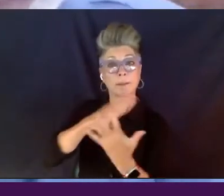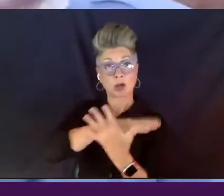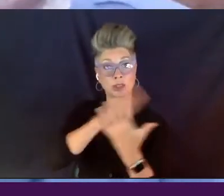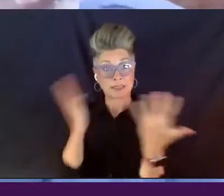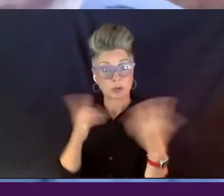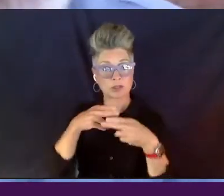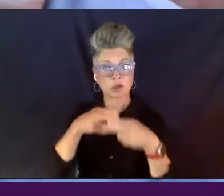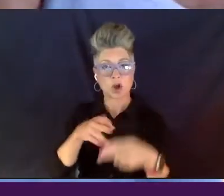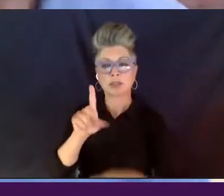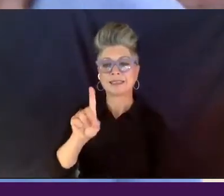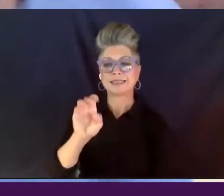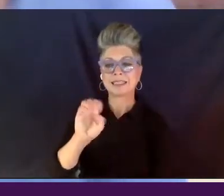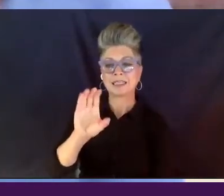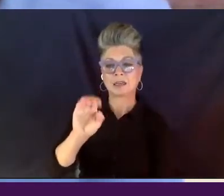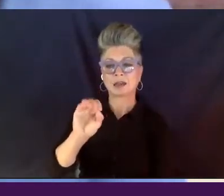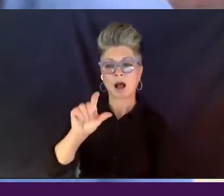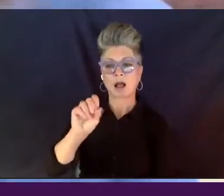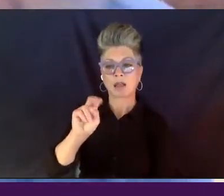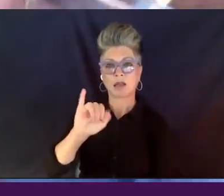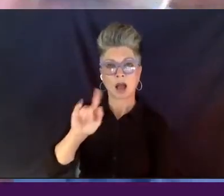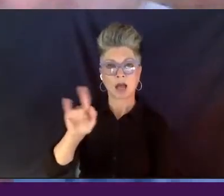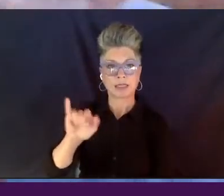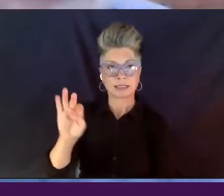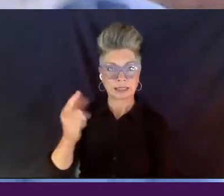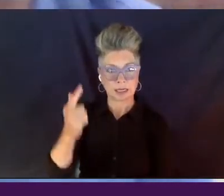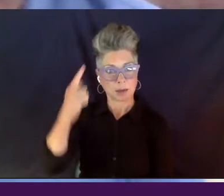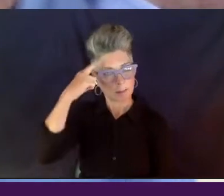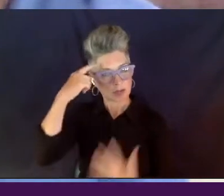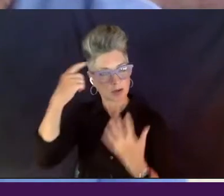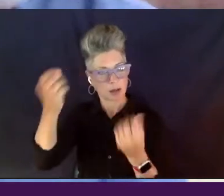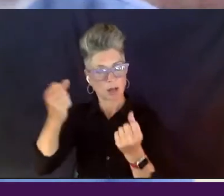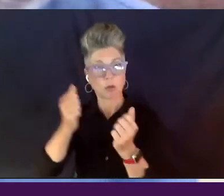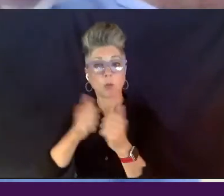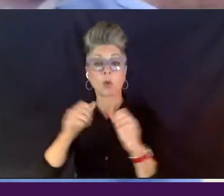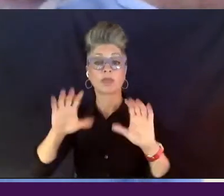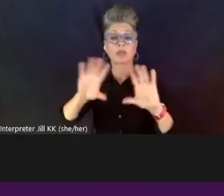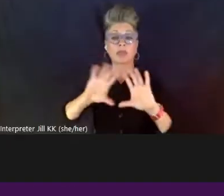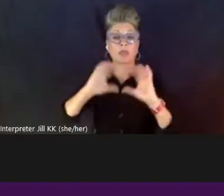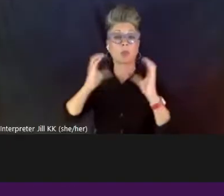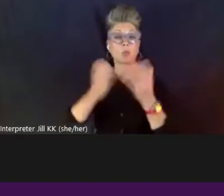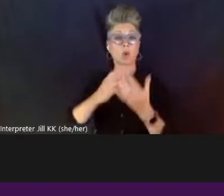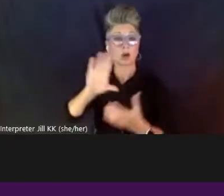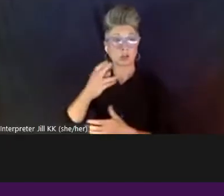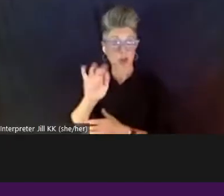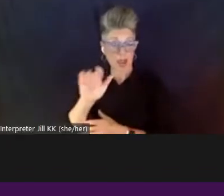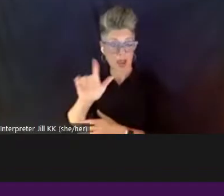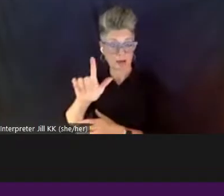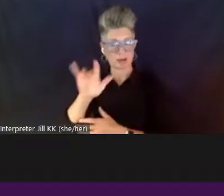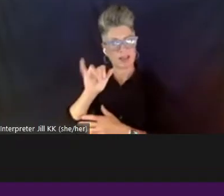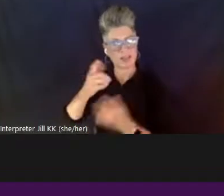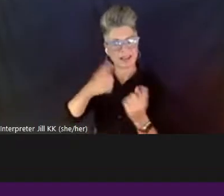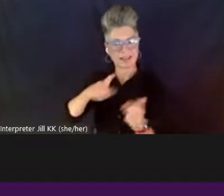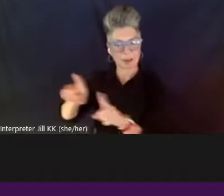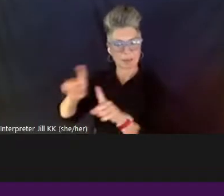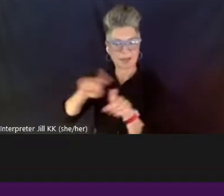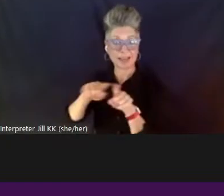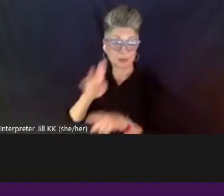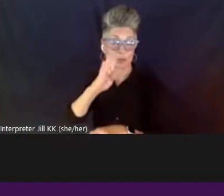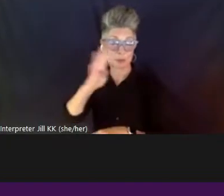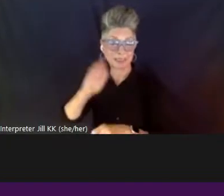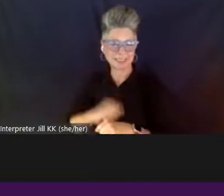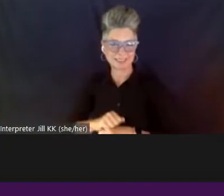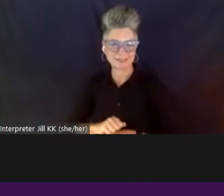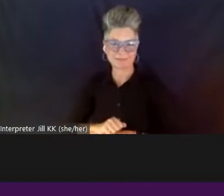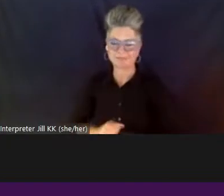Mental Health with the World Channel. It's rolling out as we speak. Thank you. Thank you. Great.